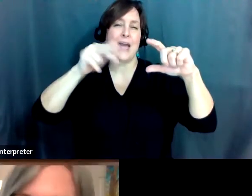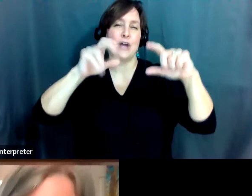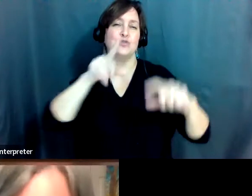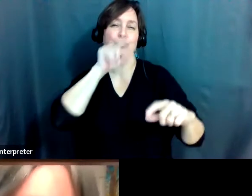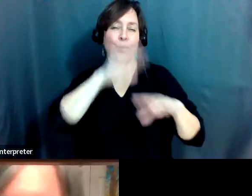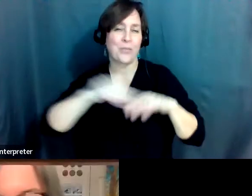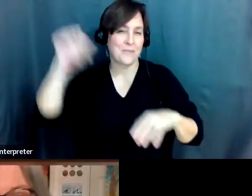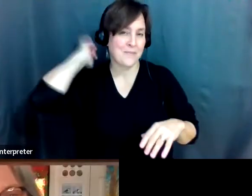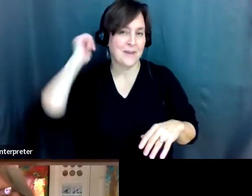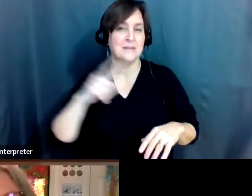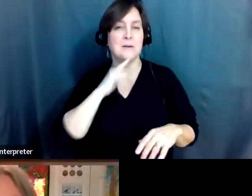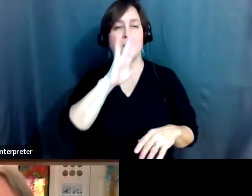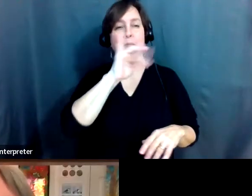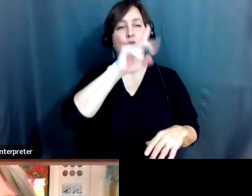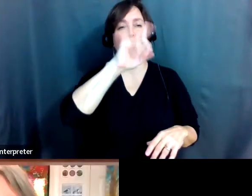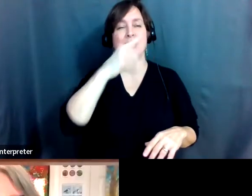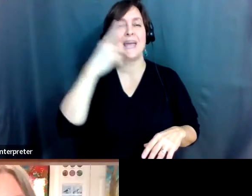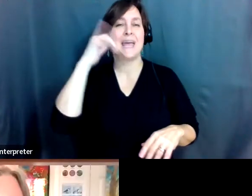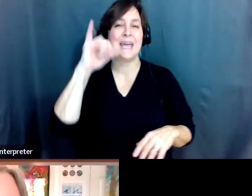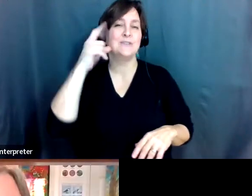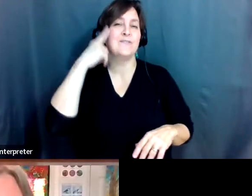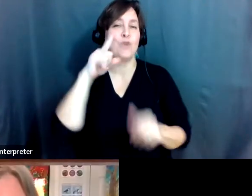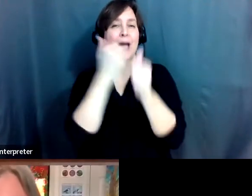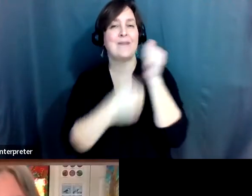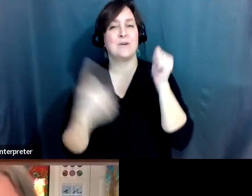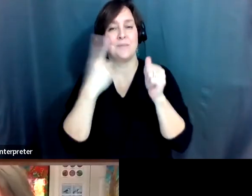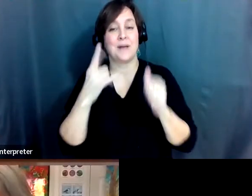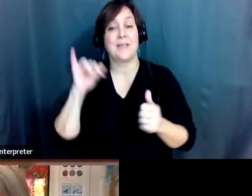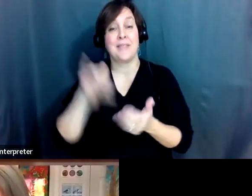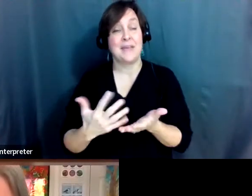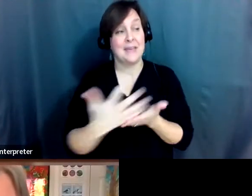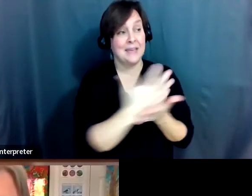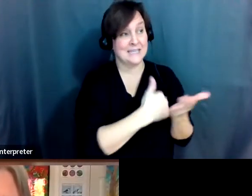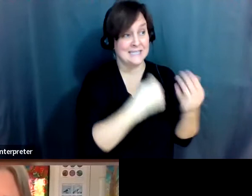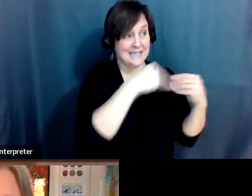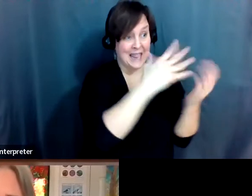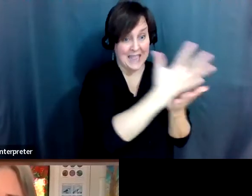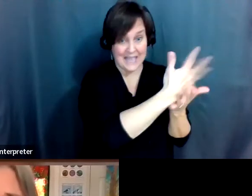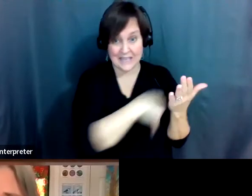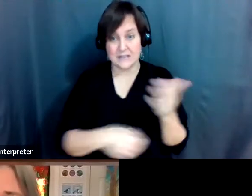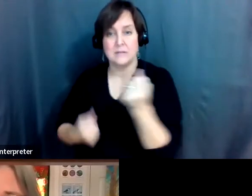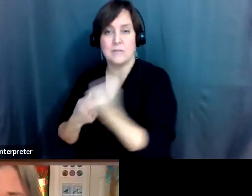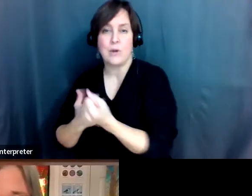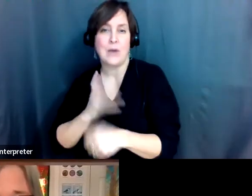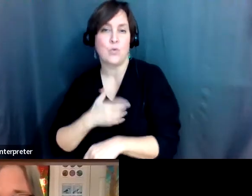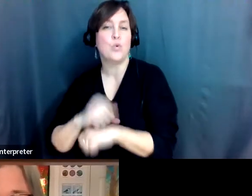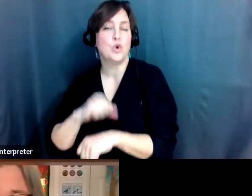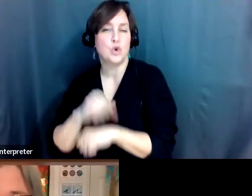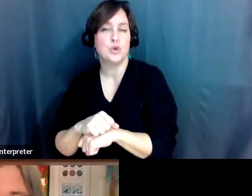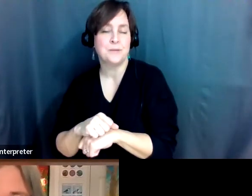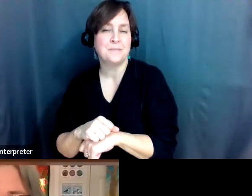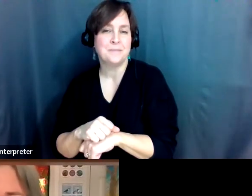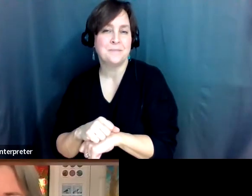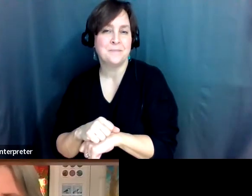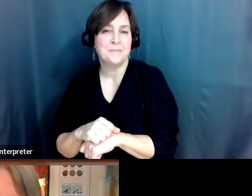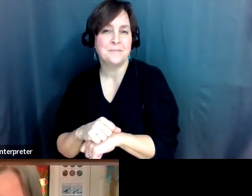Birding is for everybody and it has our website. All the proceeds from the sales of these t-shirts go to supporting our work. So I will put the link